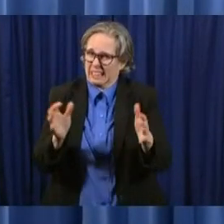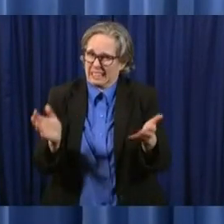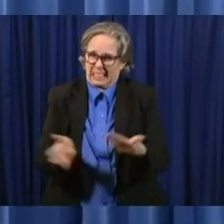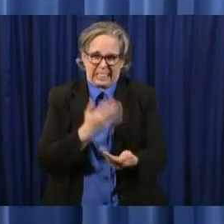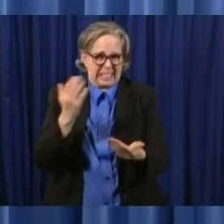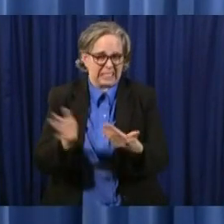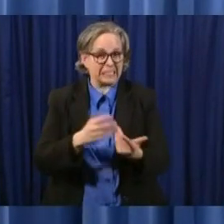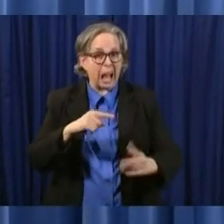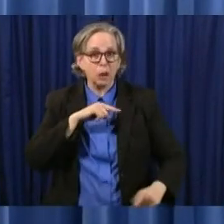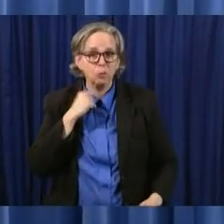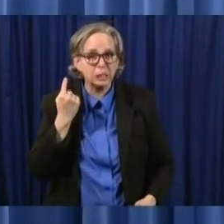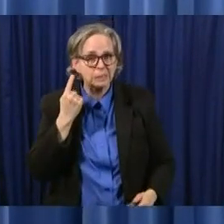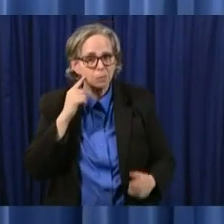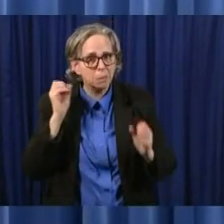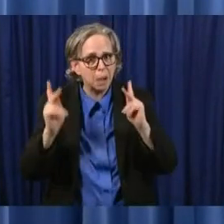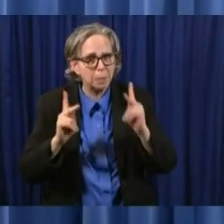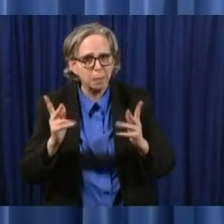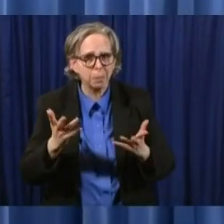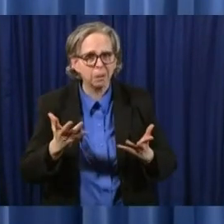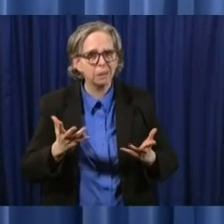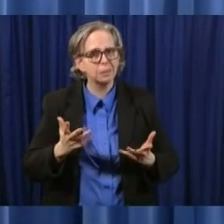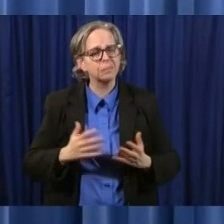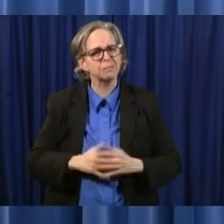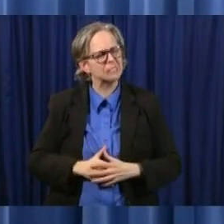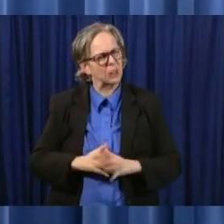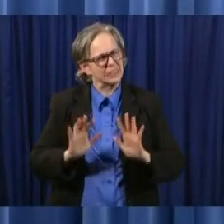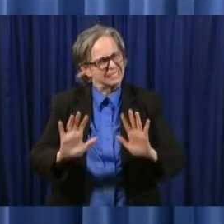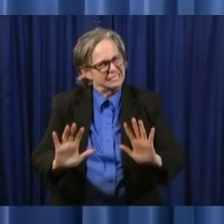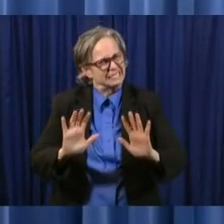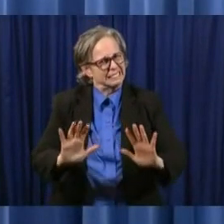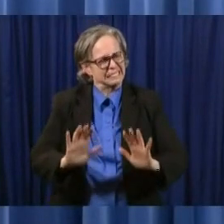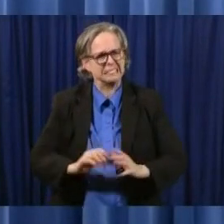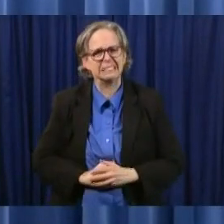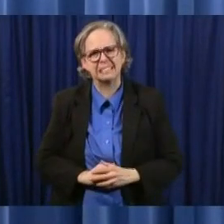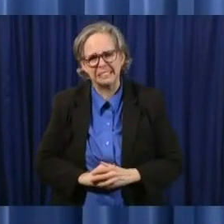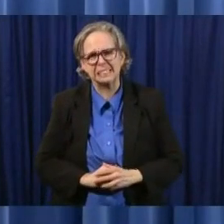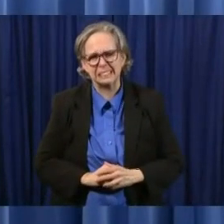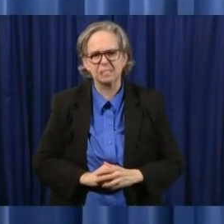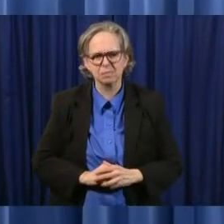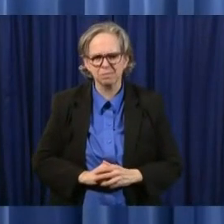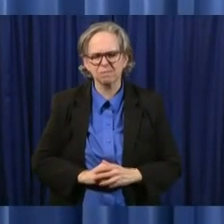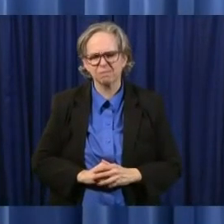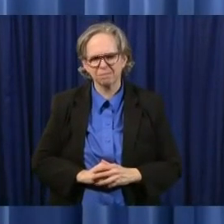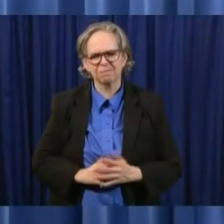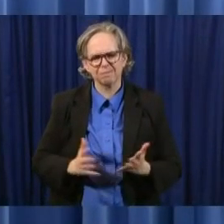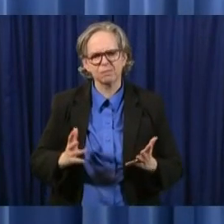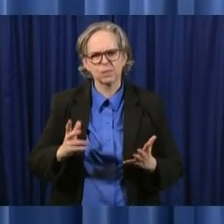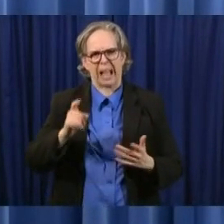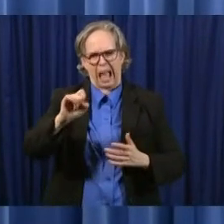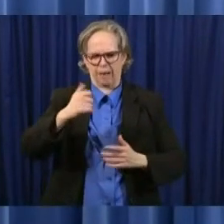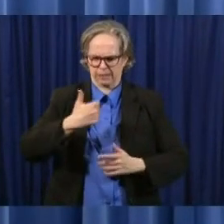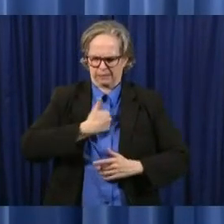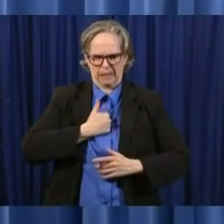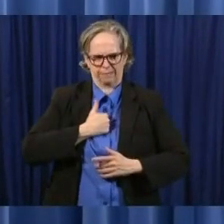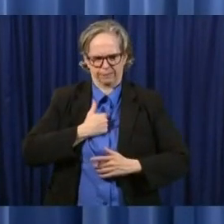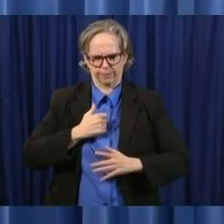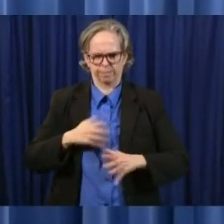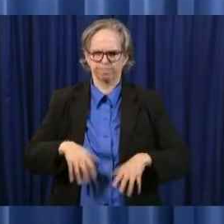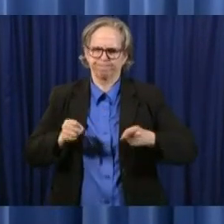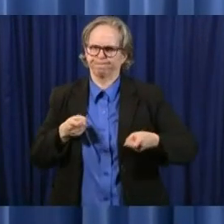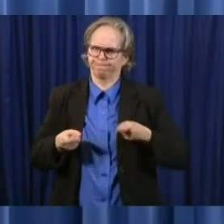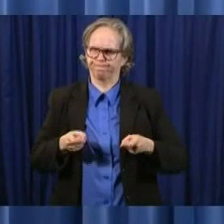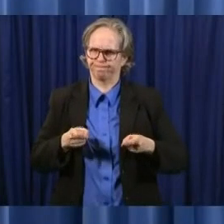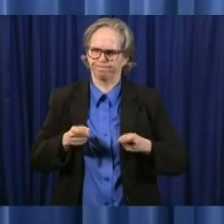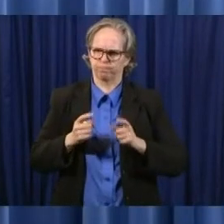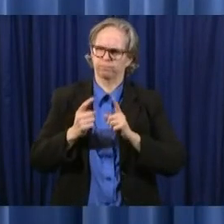of people so we we've we've got to we've got to have the discipline um as we start back